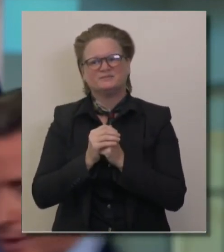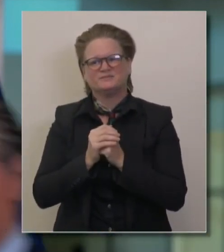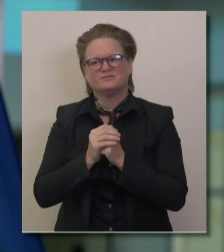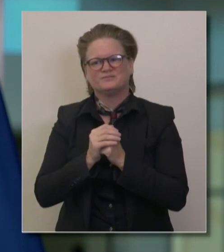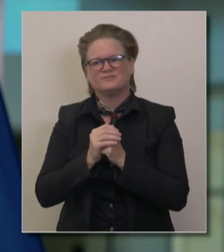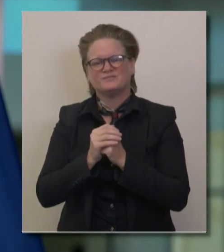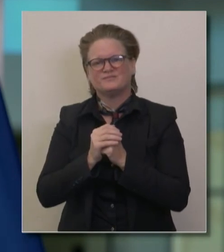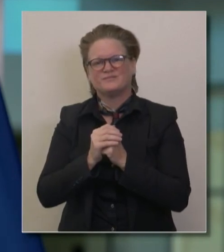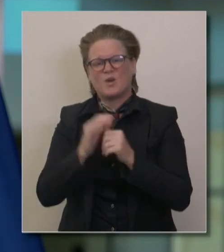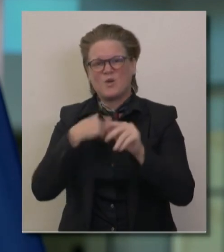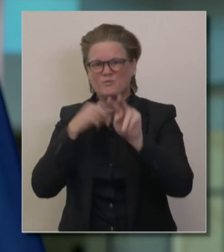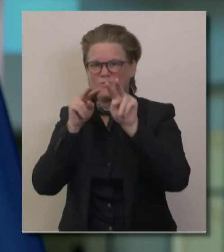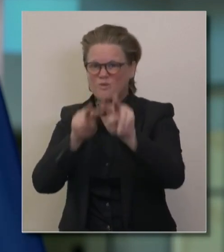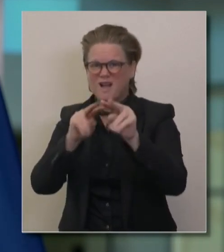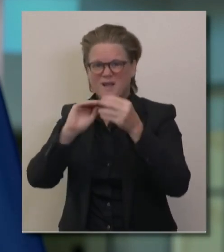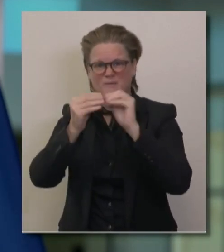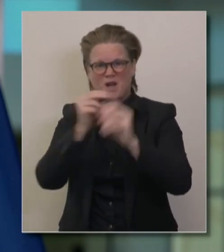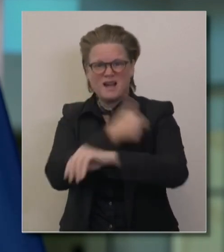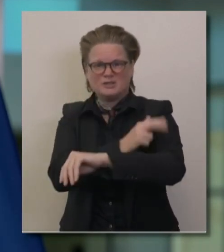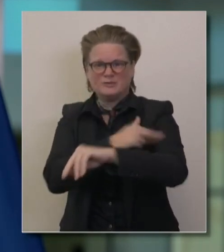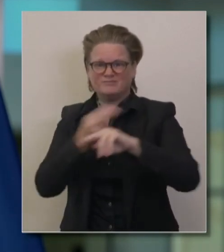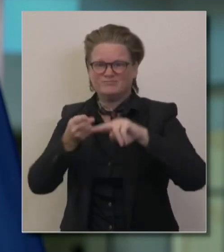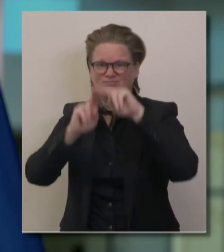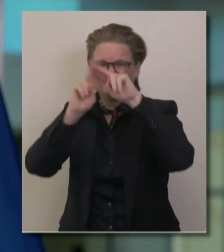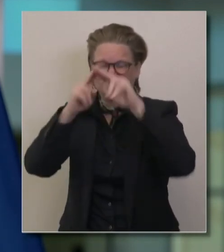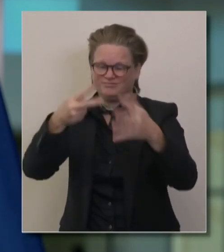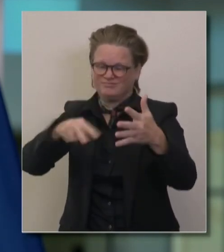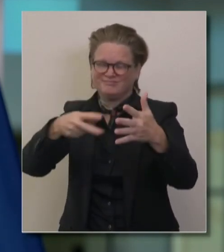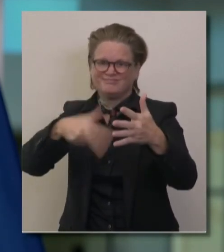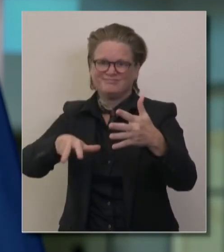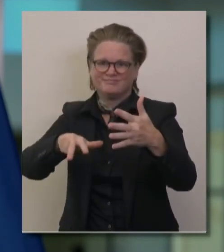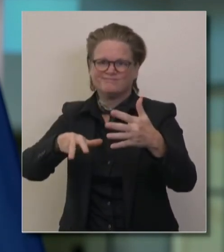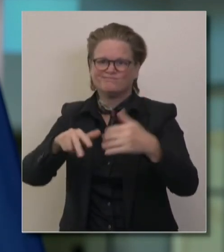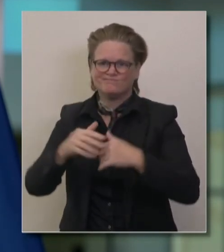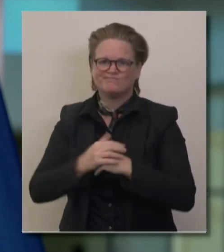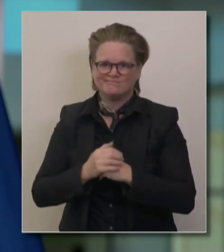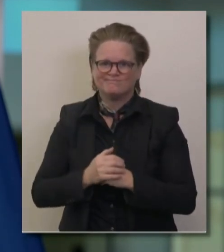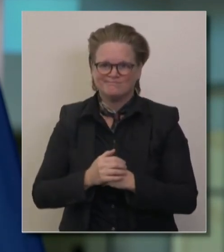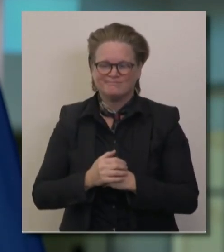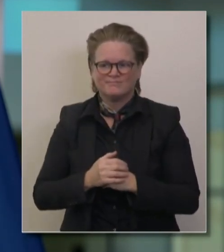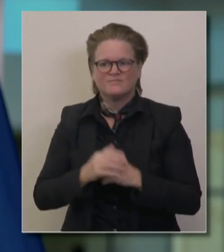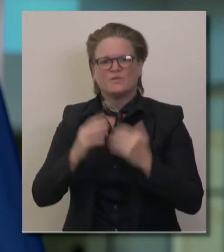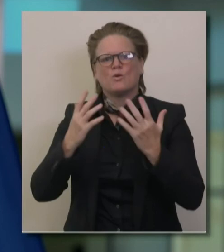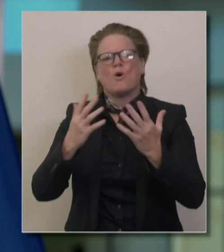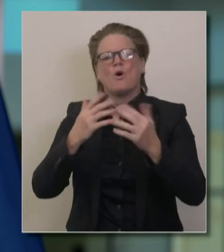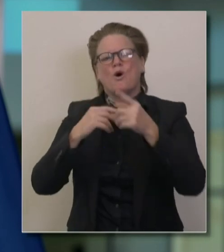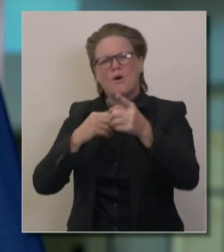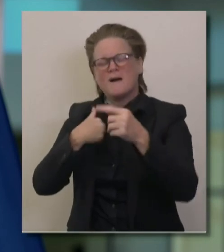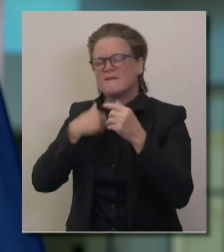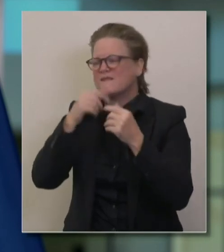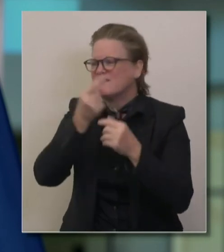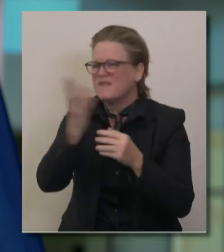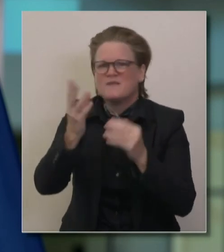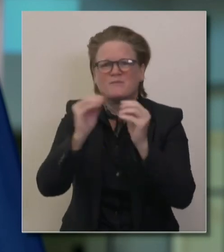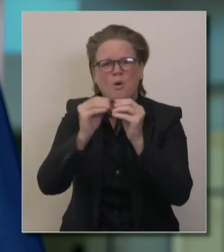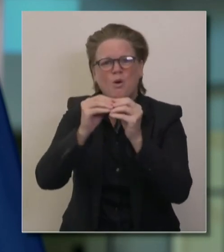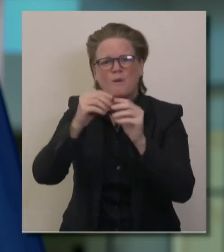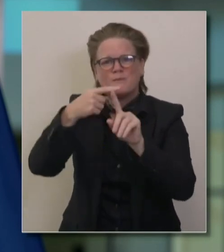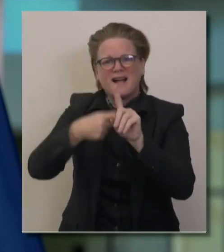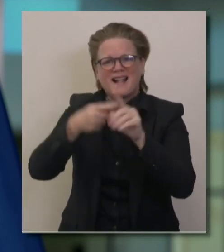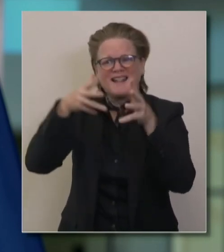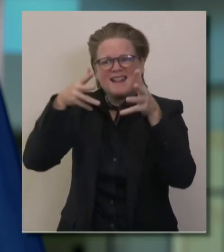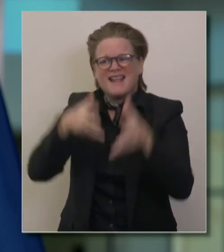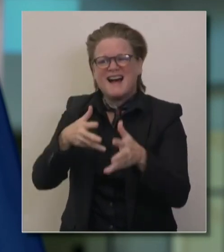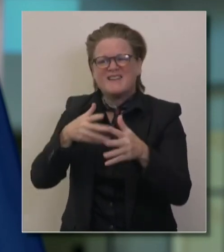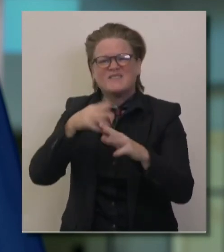So a sprint on a marathon to a vaccine, a few more months where we're just going to have to step up, meet this moment